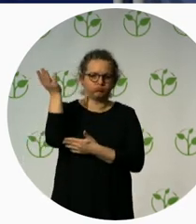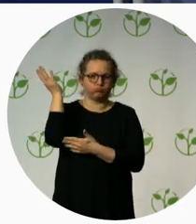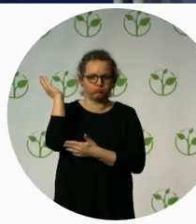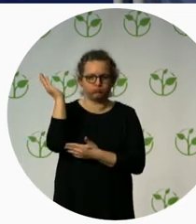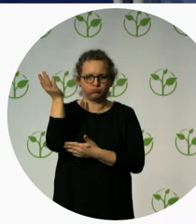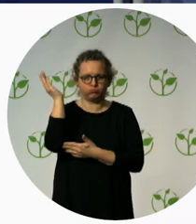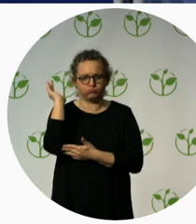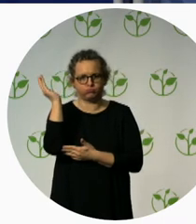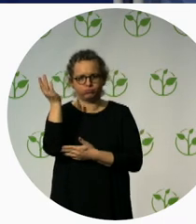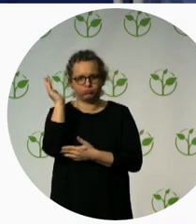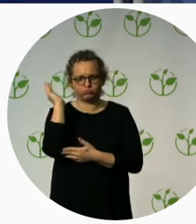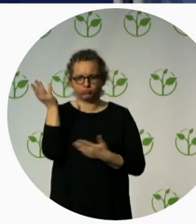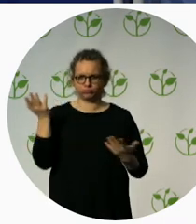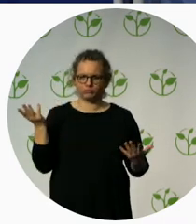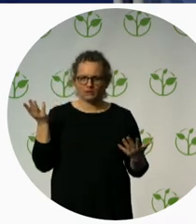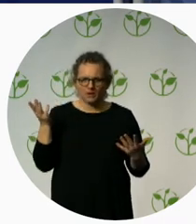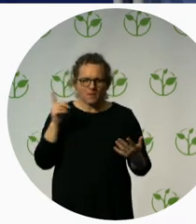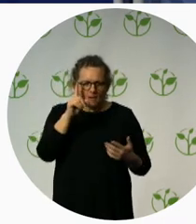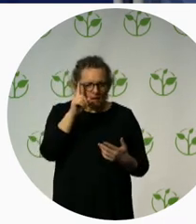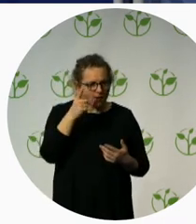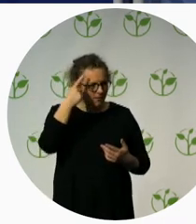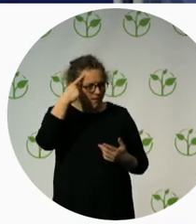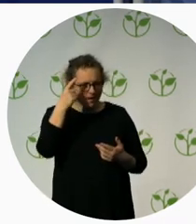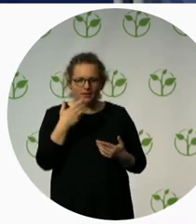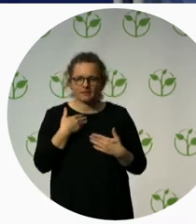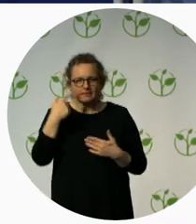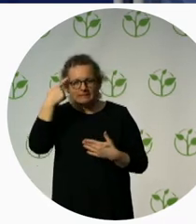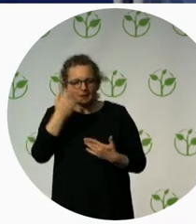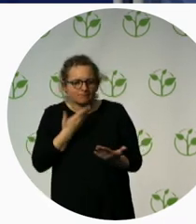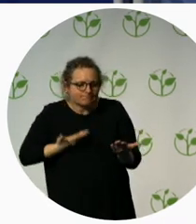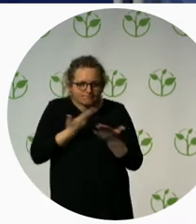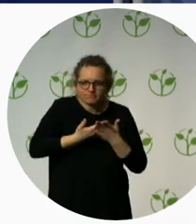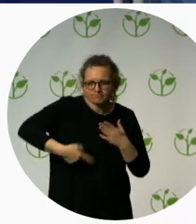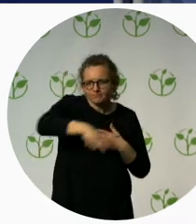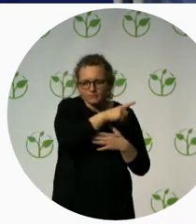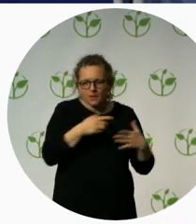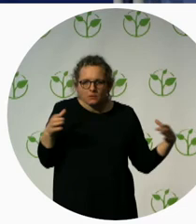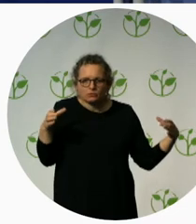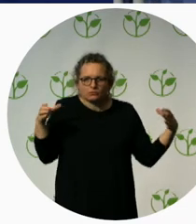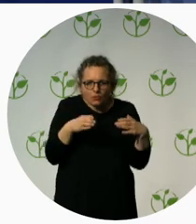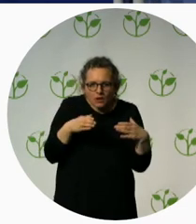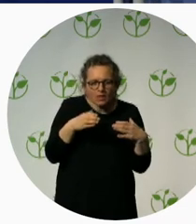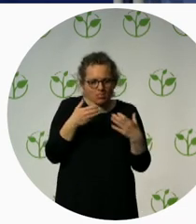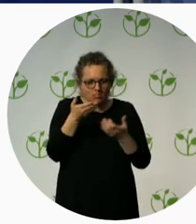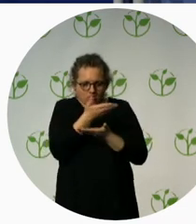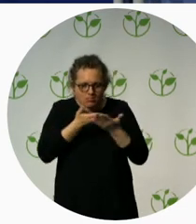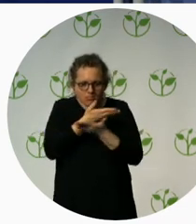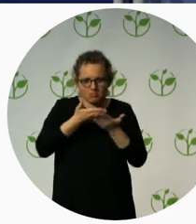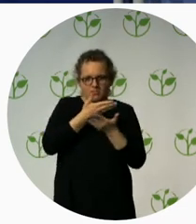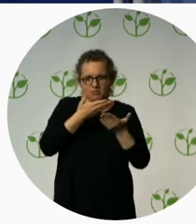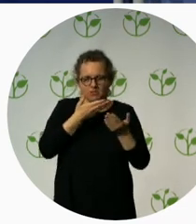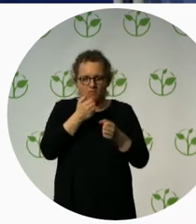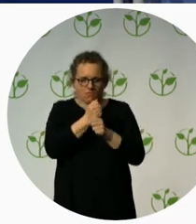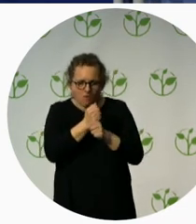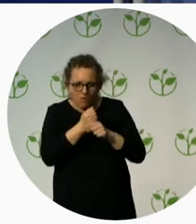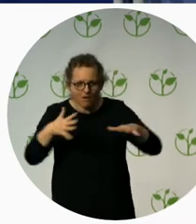players and actors to put together good experiences for all customers. And I